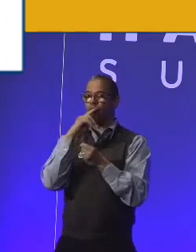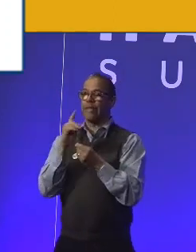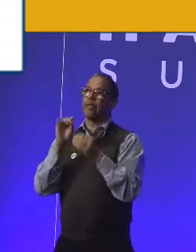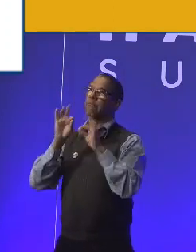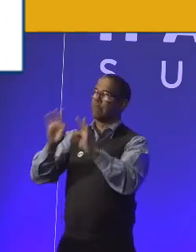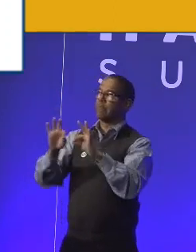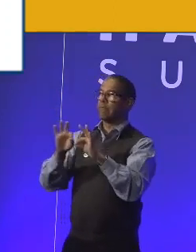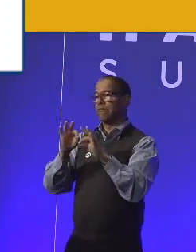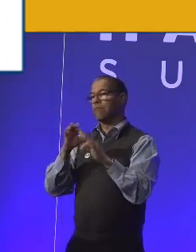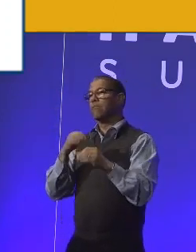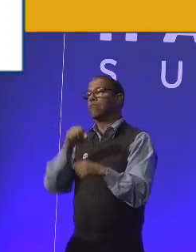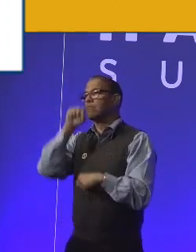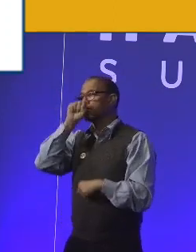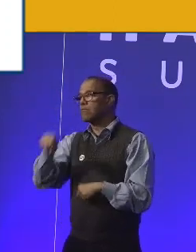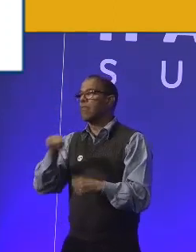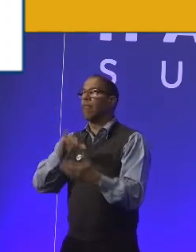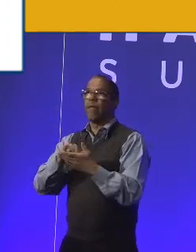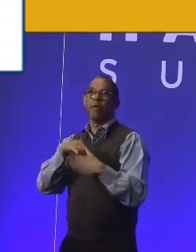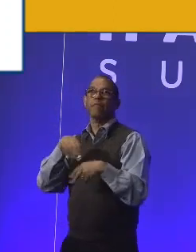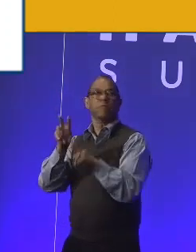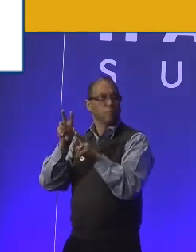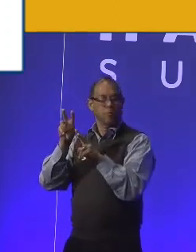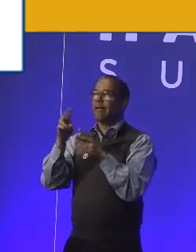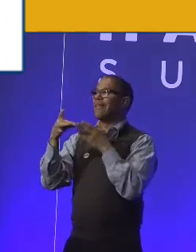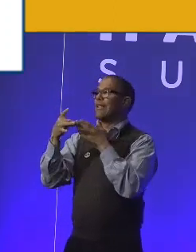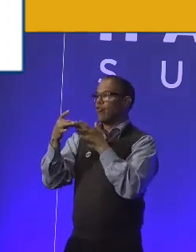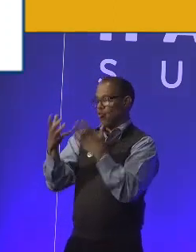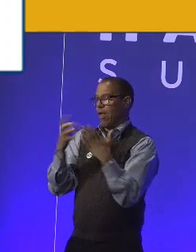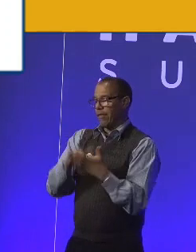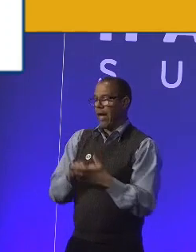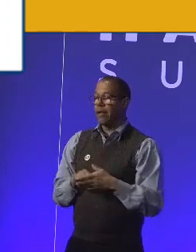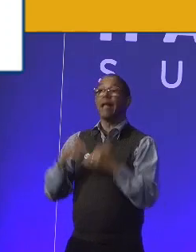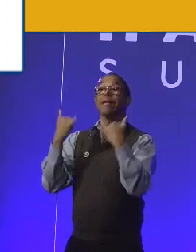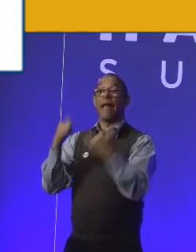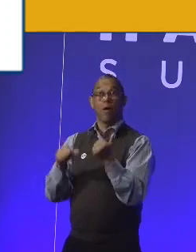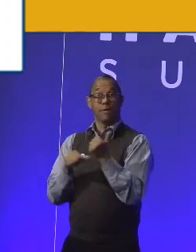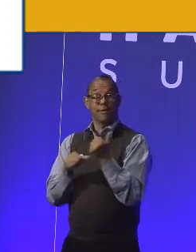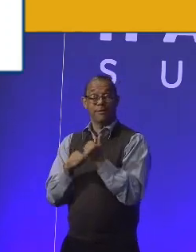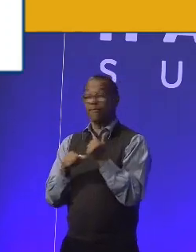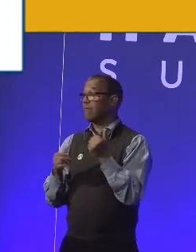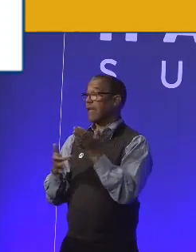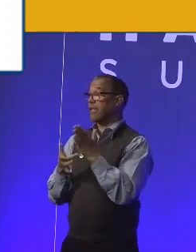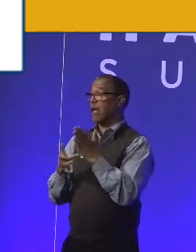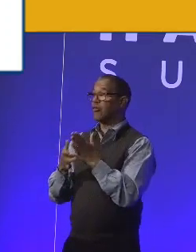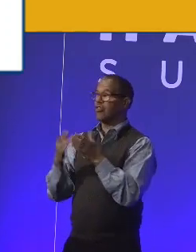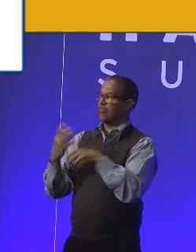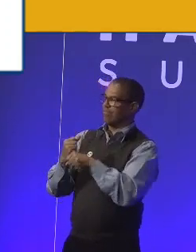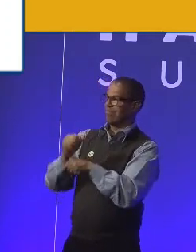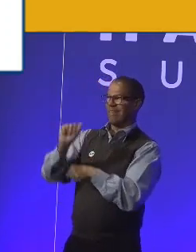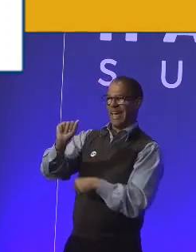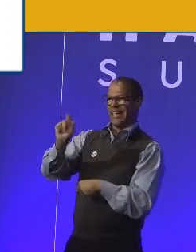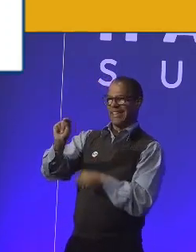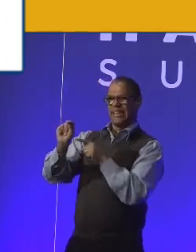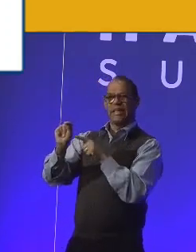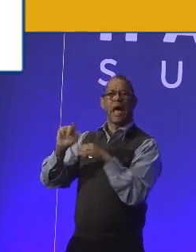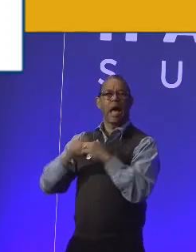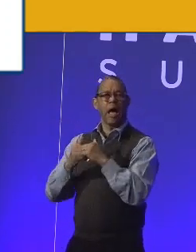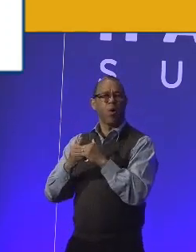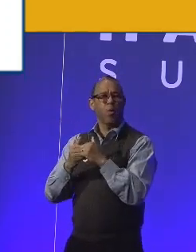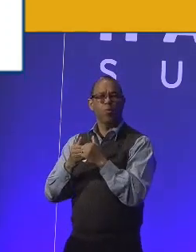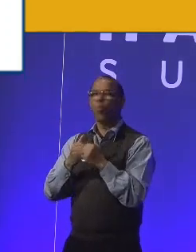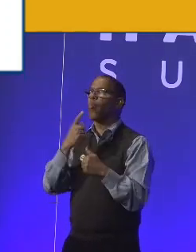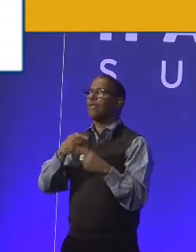Let's quickly turn to assistive technology though. And how do people find their AT? How do people get to it? What is the citizen